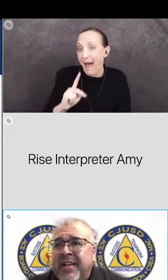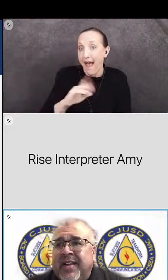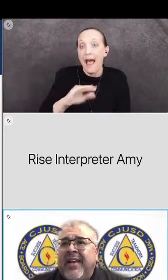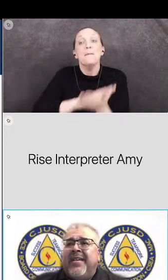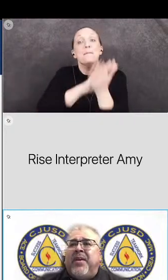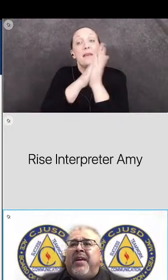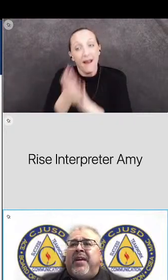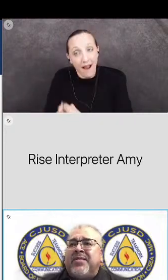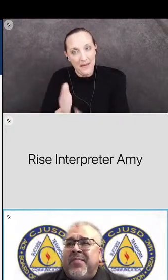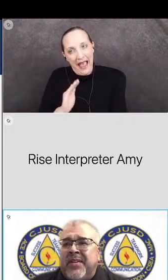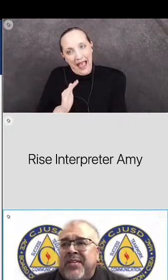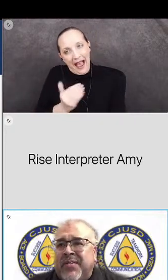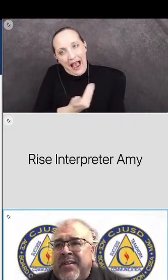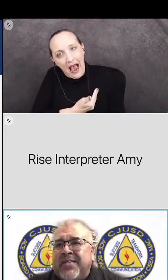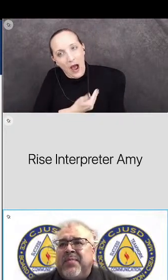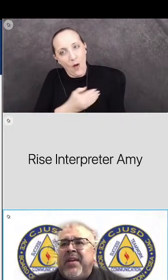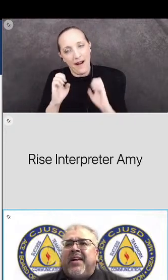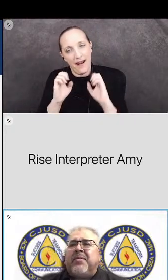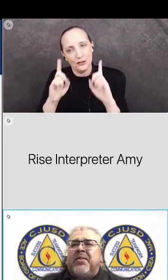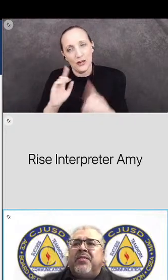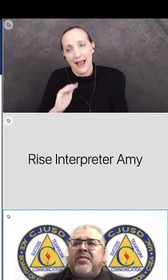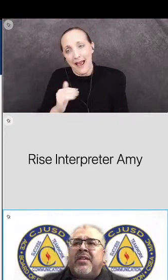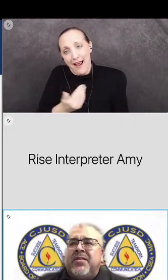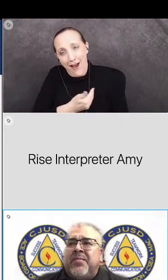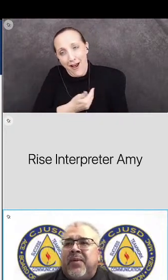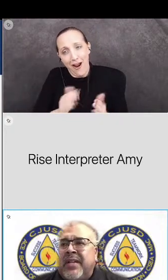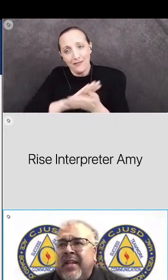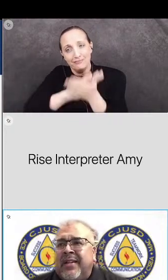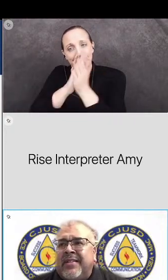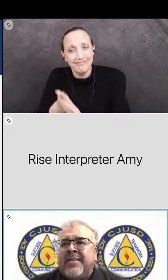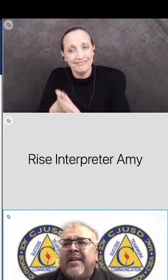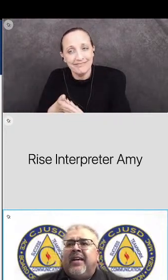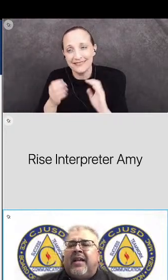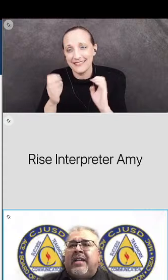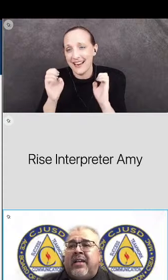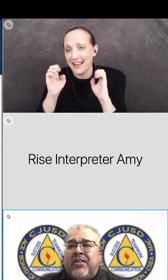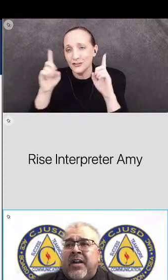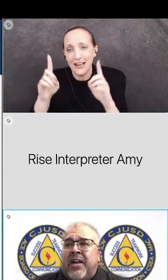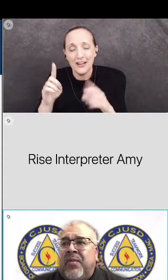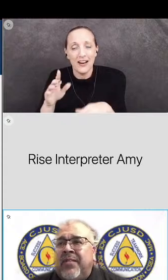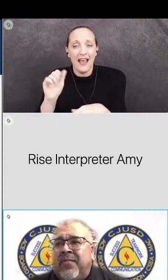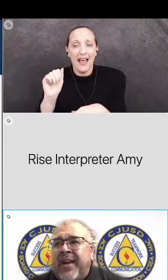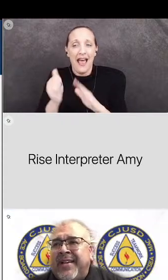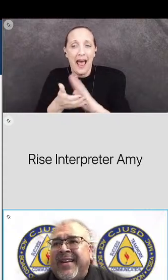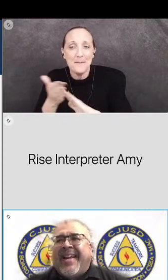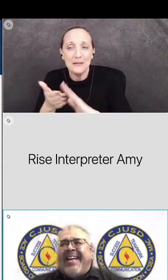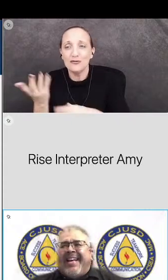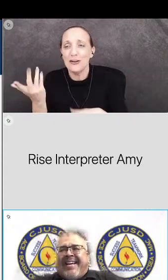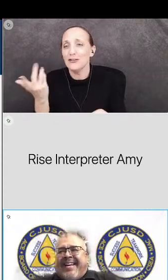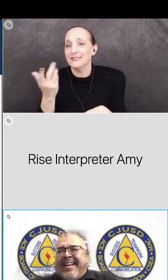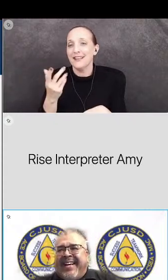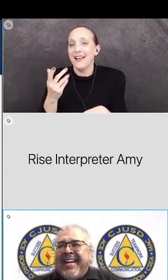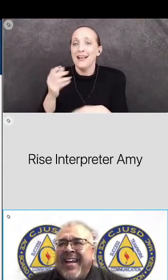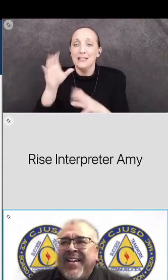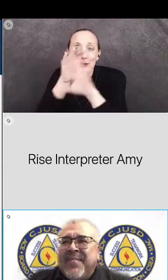educators become those administrators become those uh superintendents not taking your job away frank